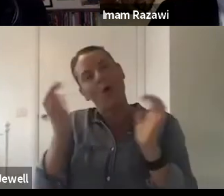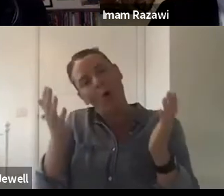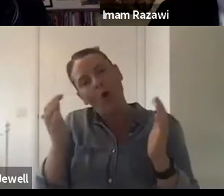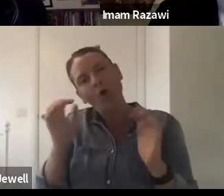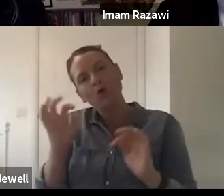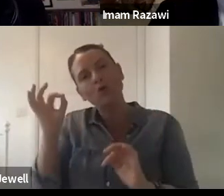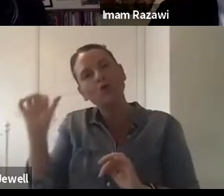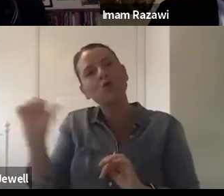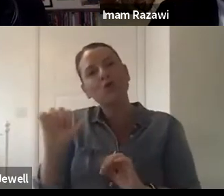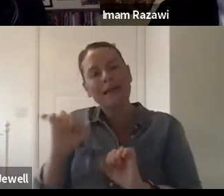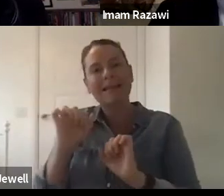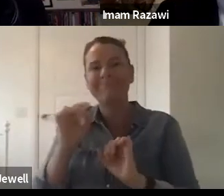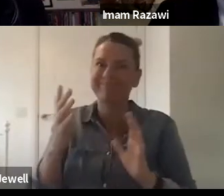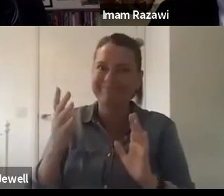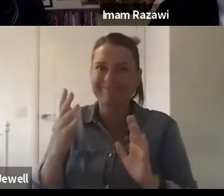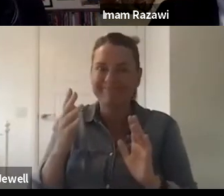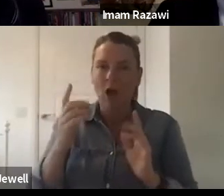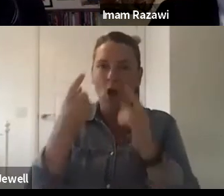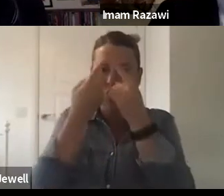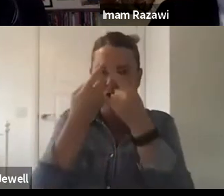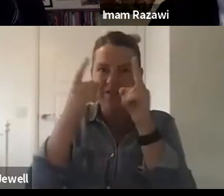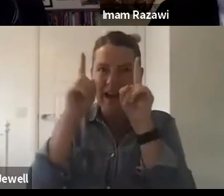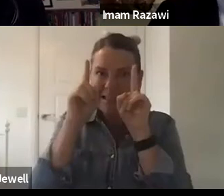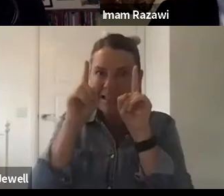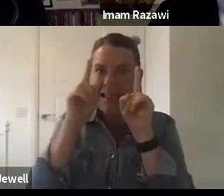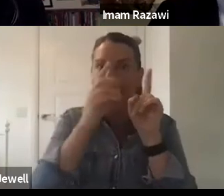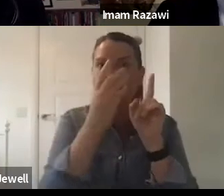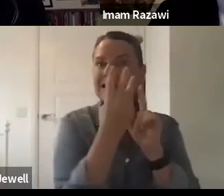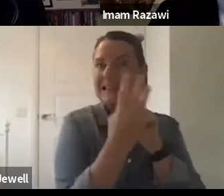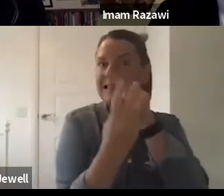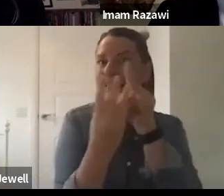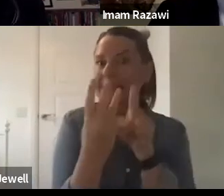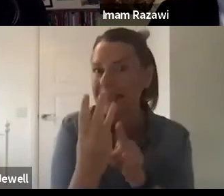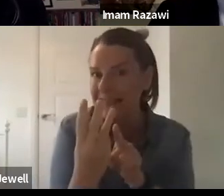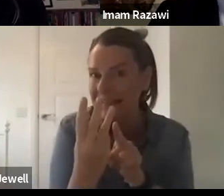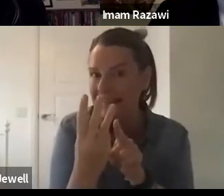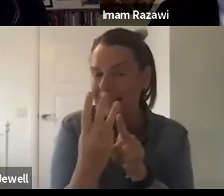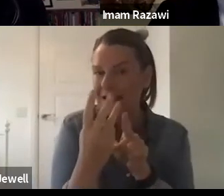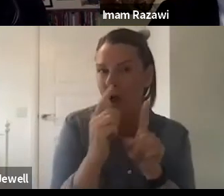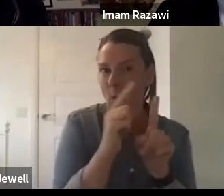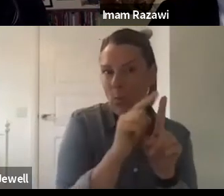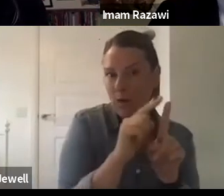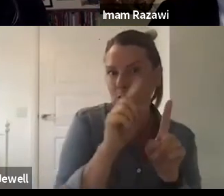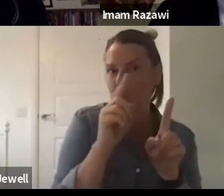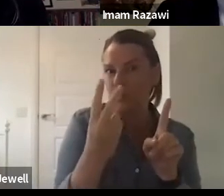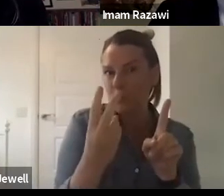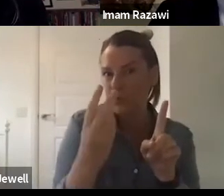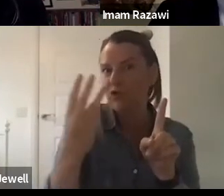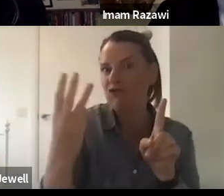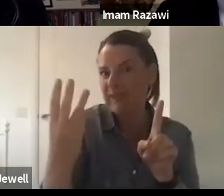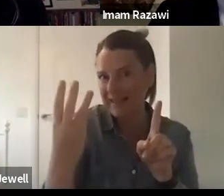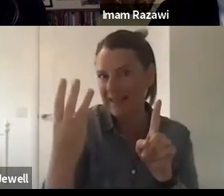universities, because there are three within Edinburgh and a fourth just over the border into East Lothian,